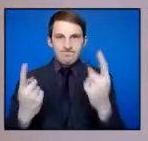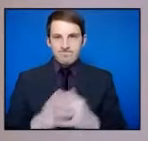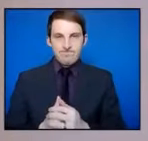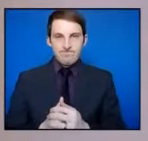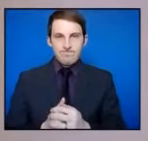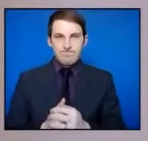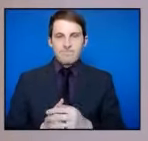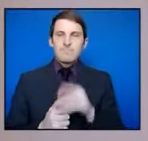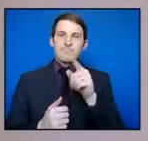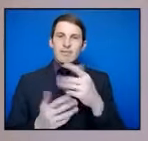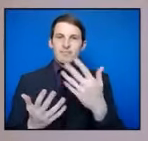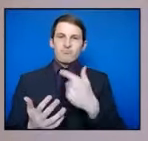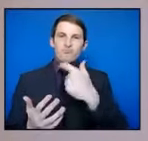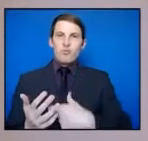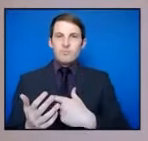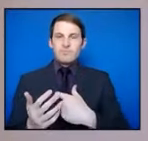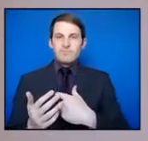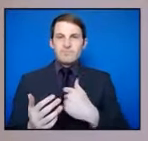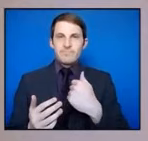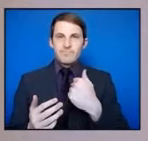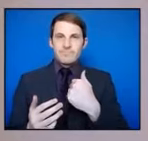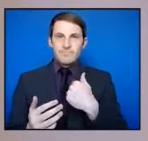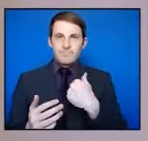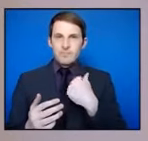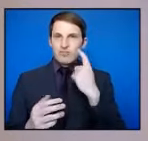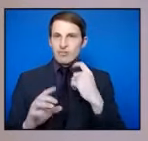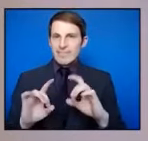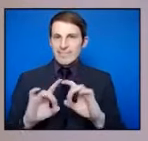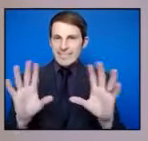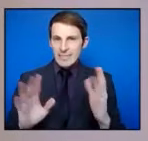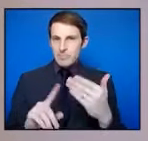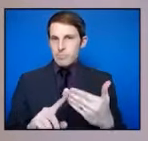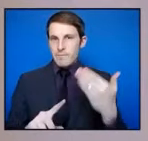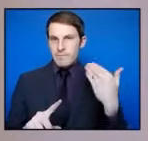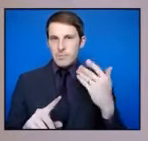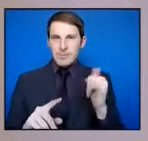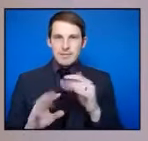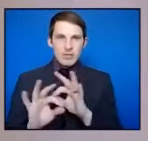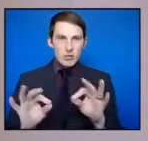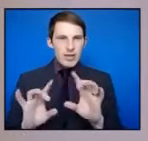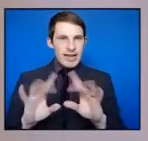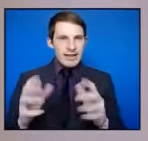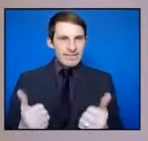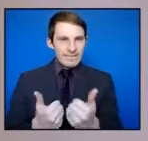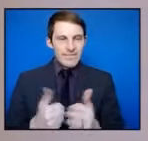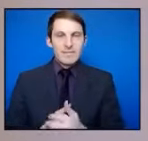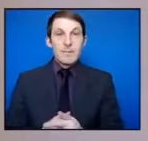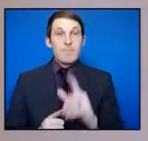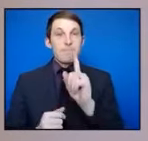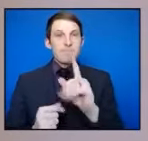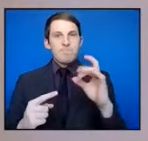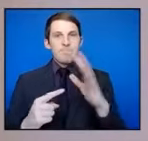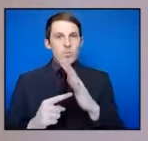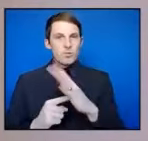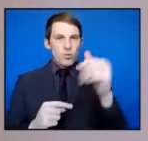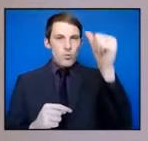the position that I was attempting to articulate perhaps poorly. Important to note that